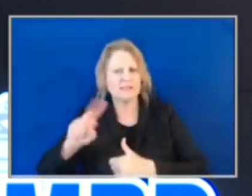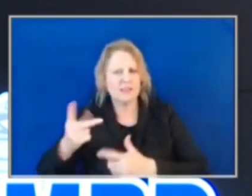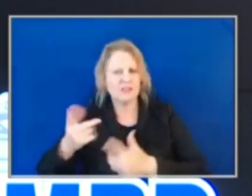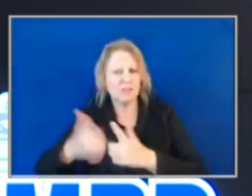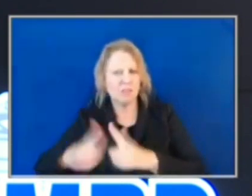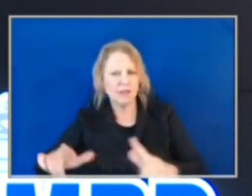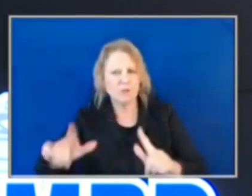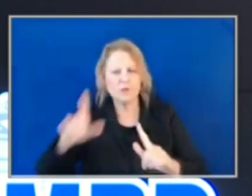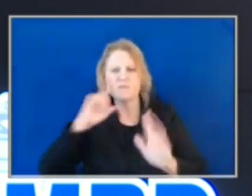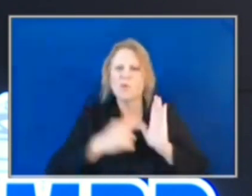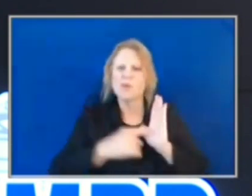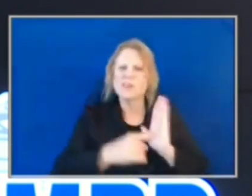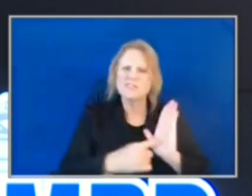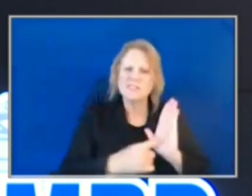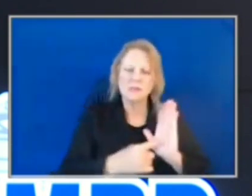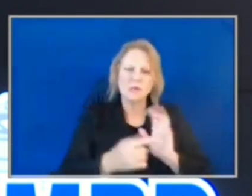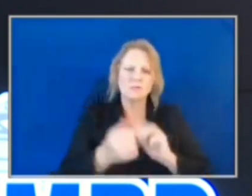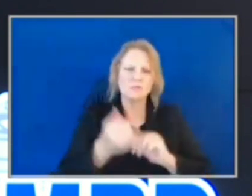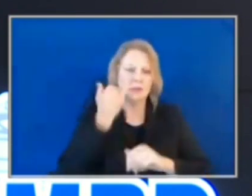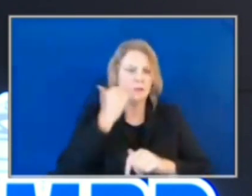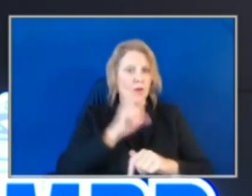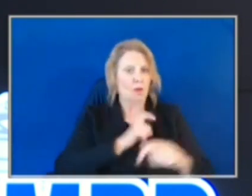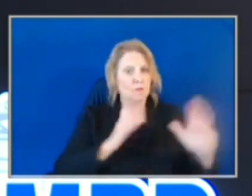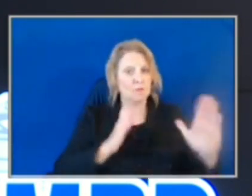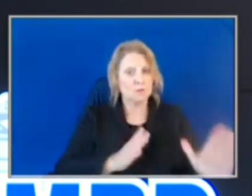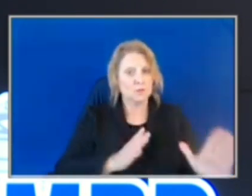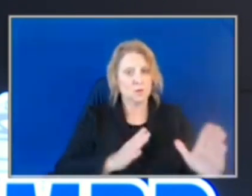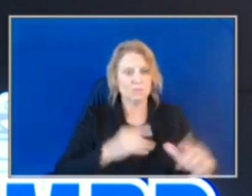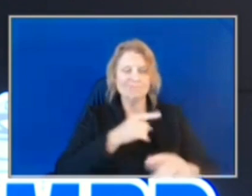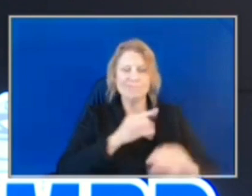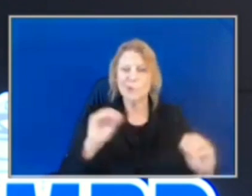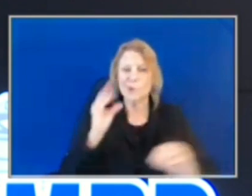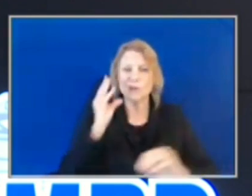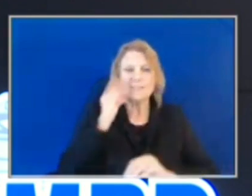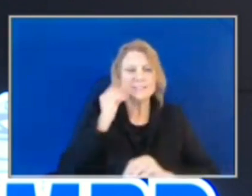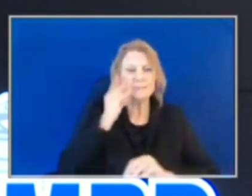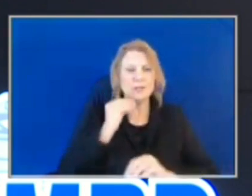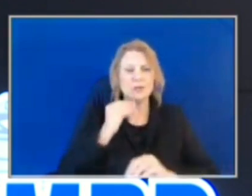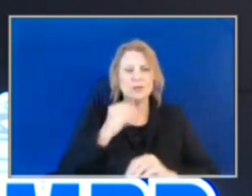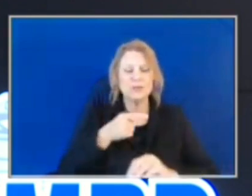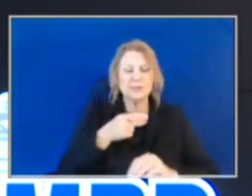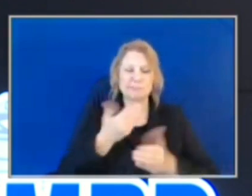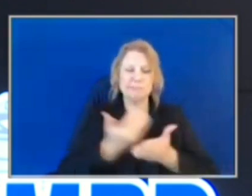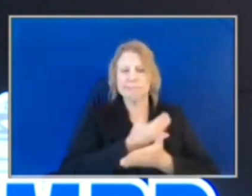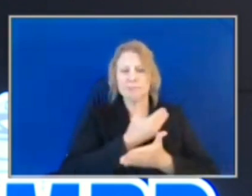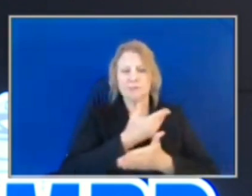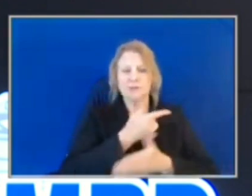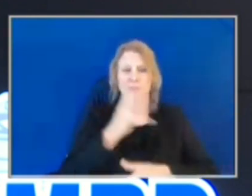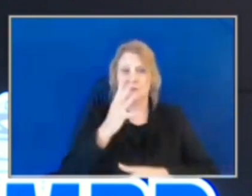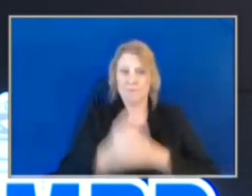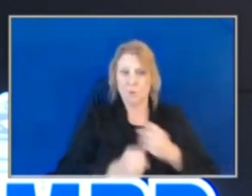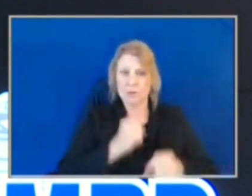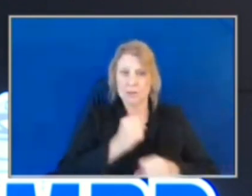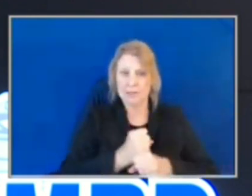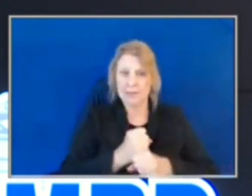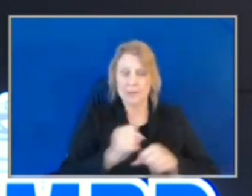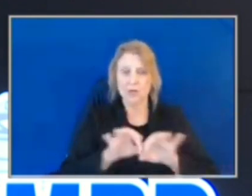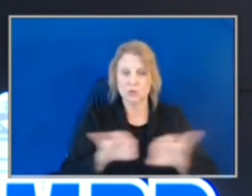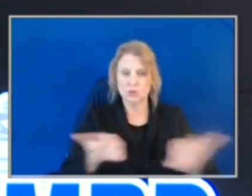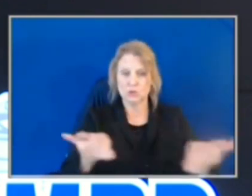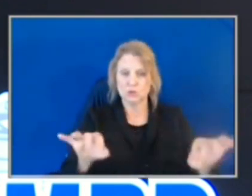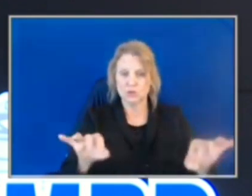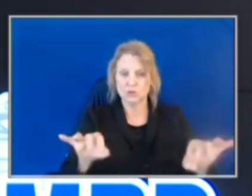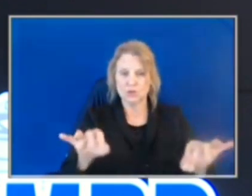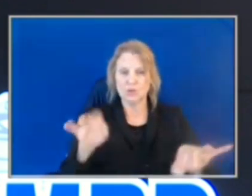for example, an officer with no previous experience that comes in with a four-year college degree will now earn $62